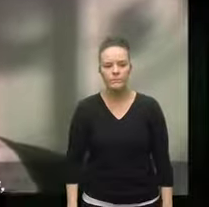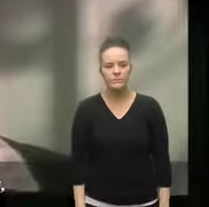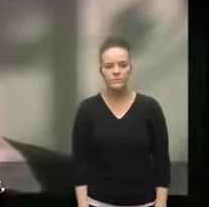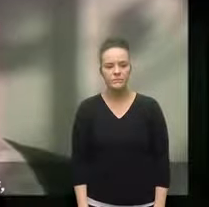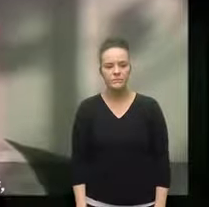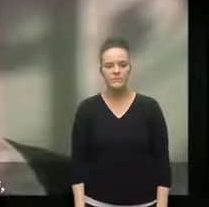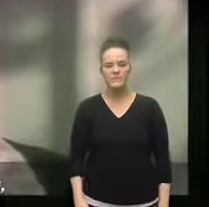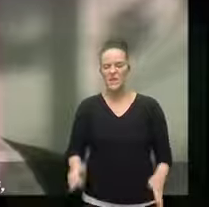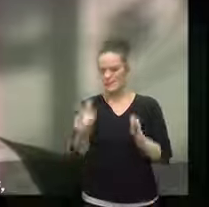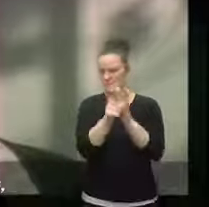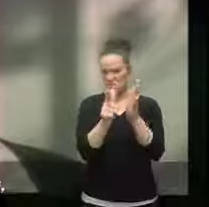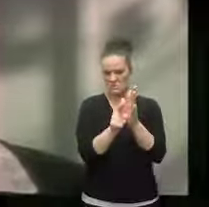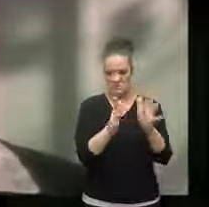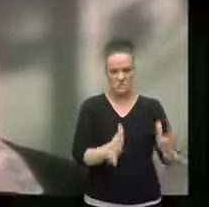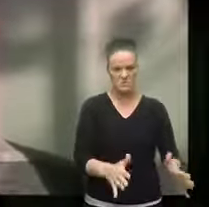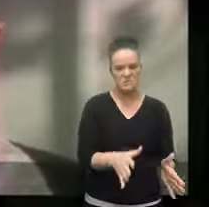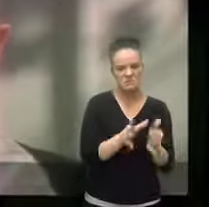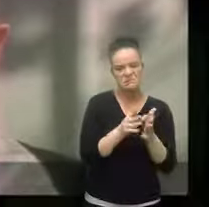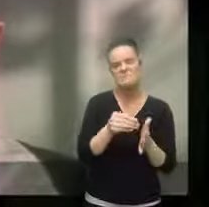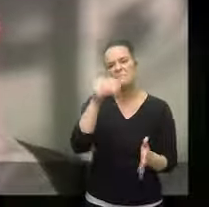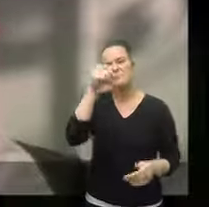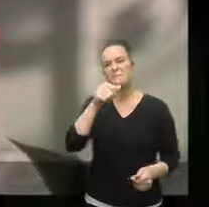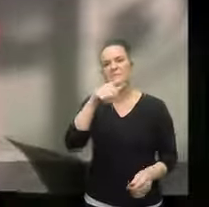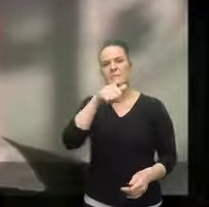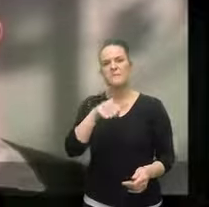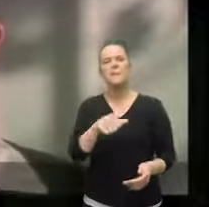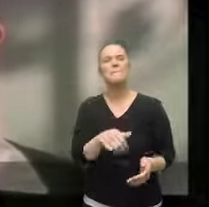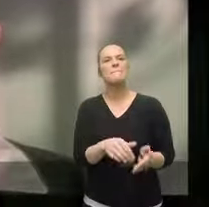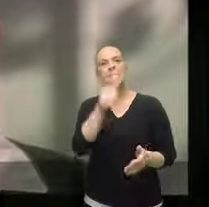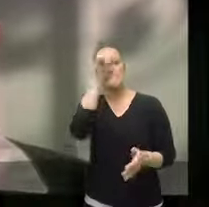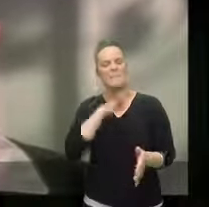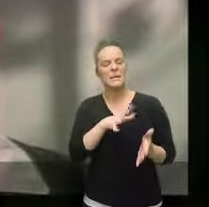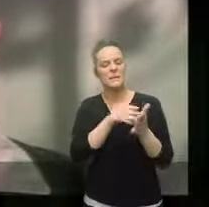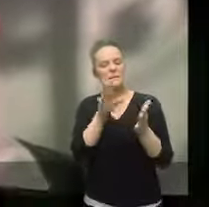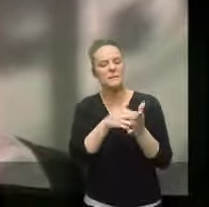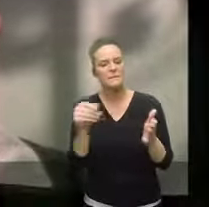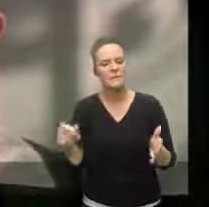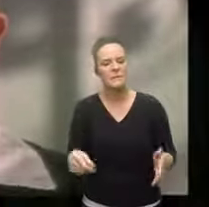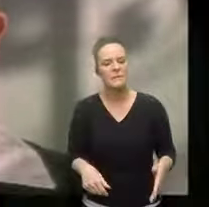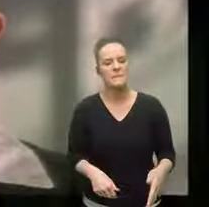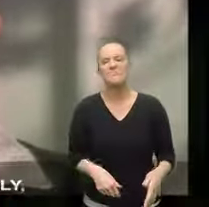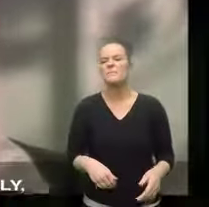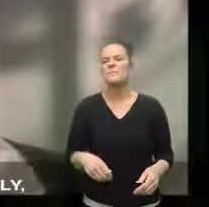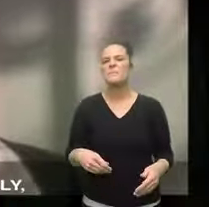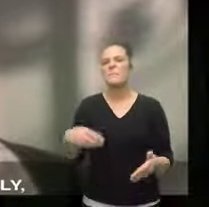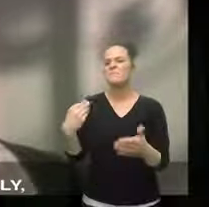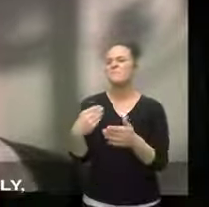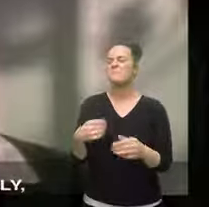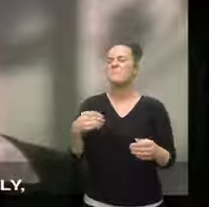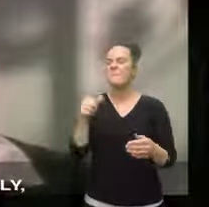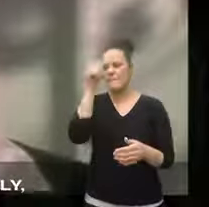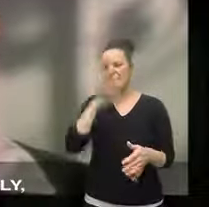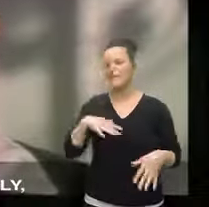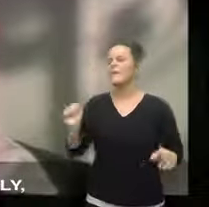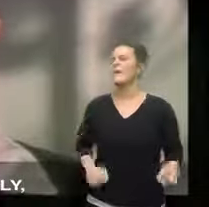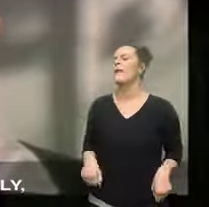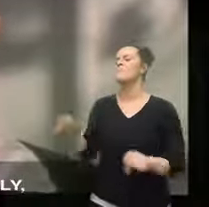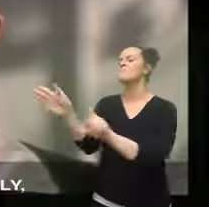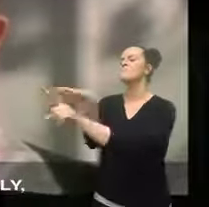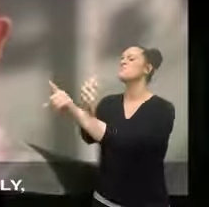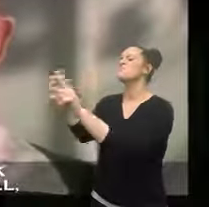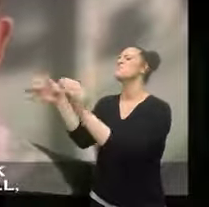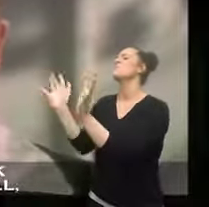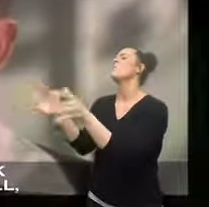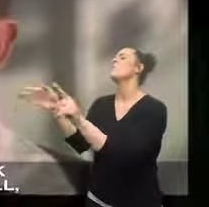these lawyers and men of learning these moneyed men who talk so finely and gloss over the details